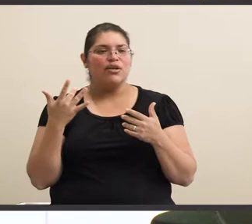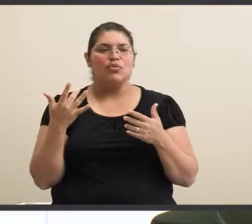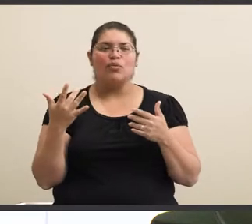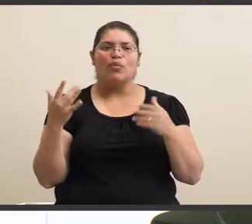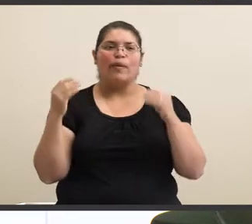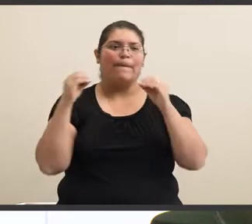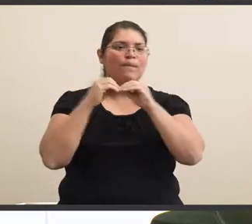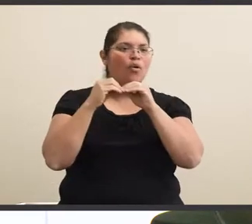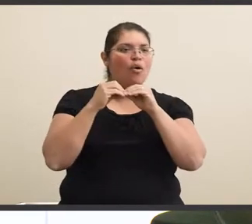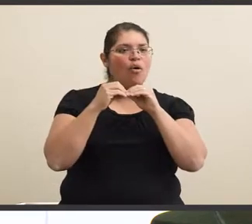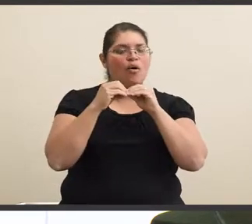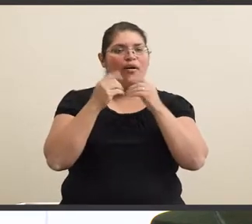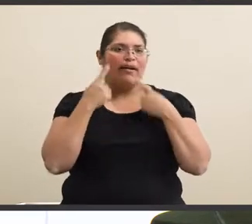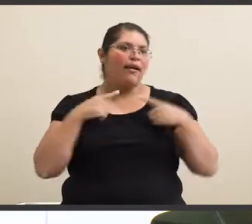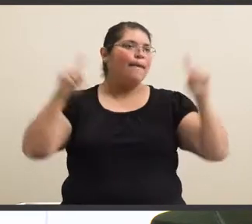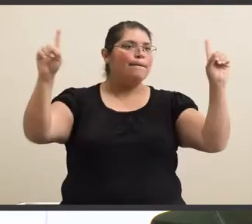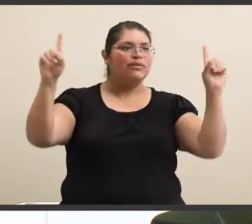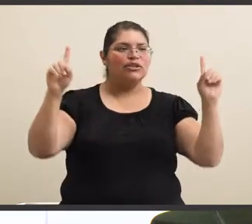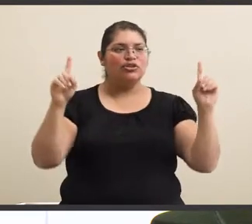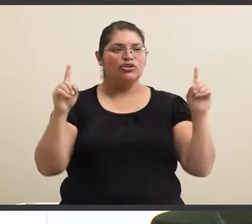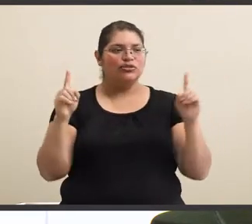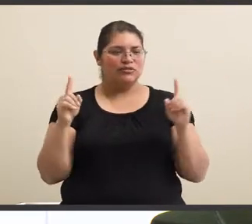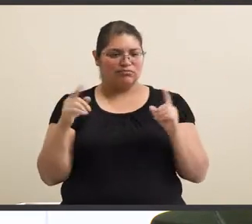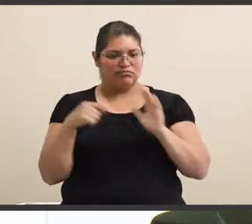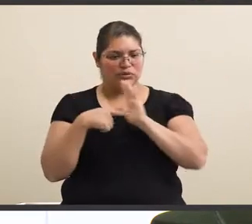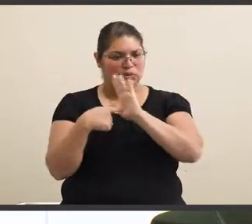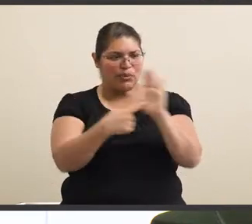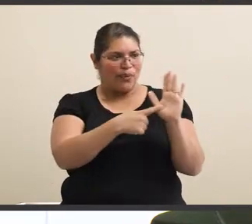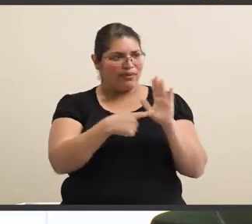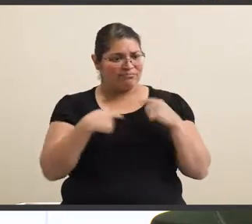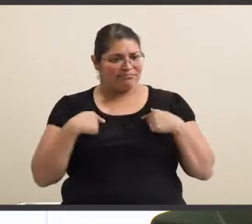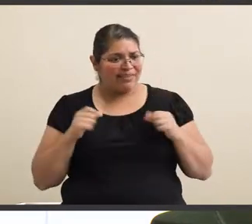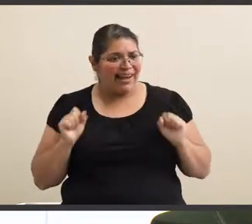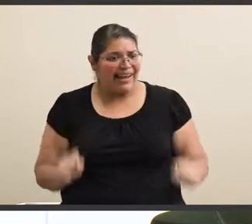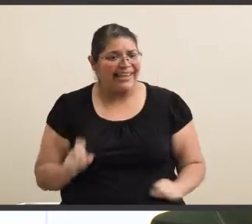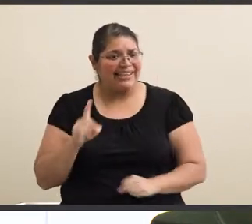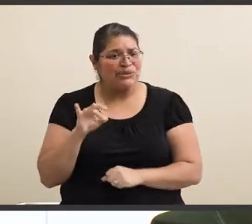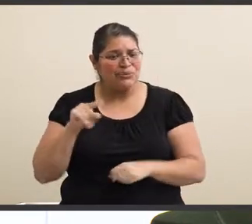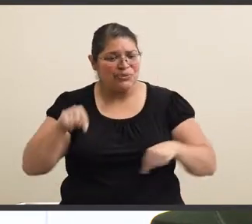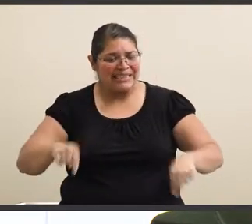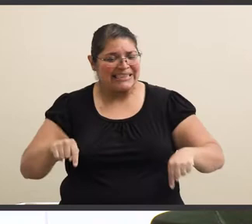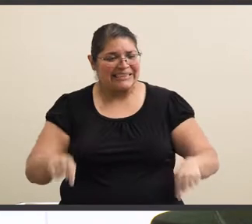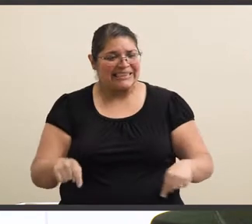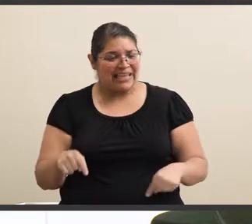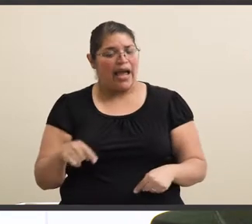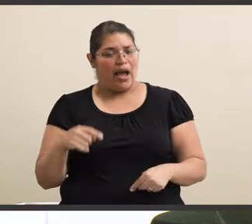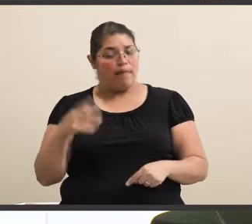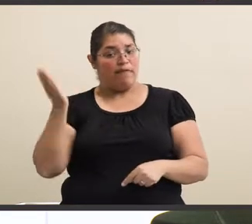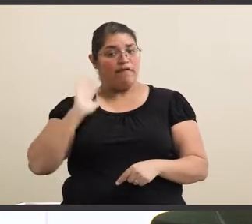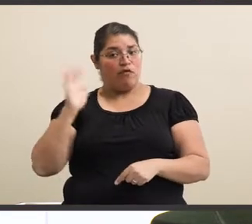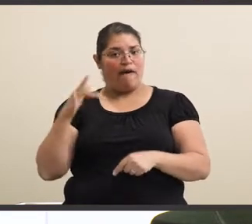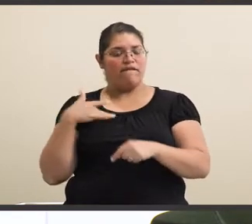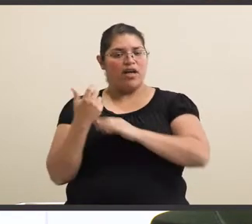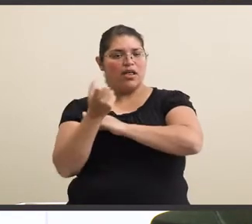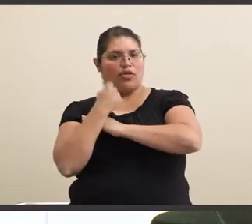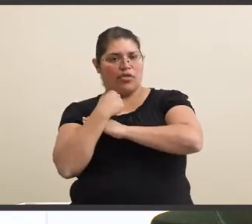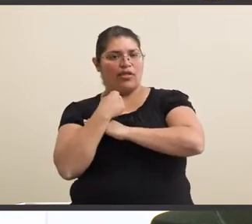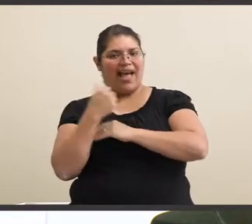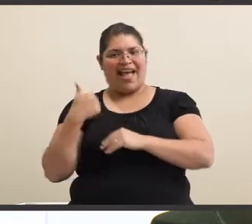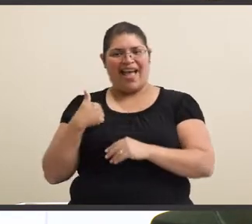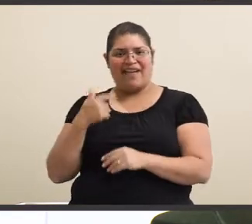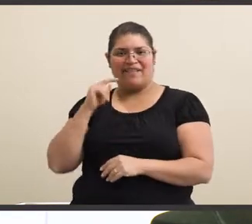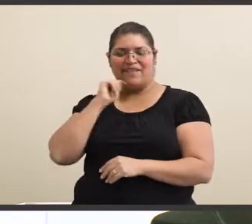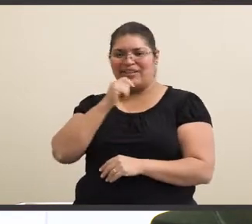more accomplished showing like, hey, I can do this. And I felt defeated at one point in time. I have a twin